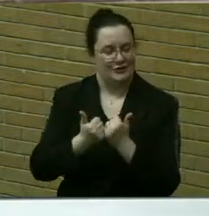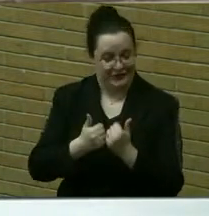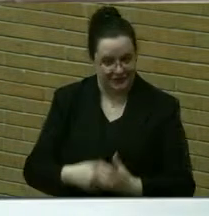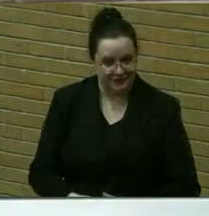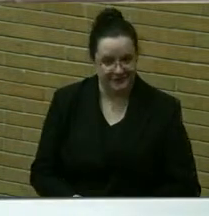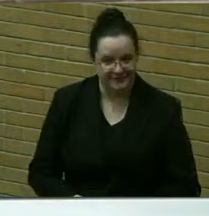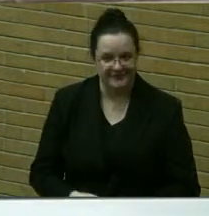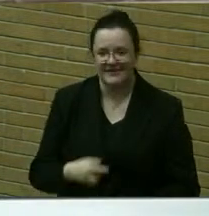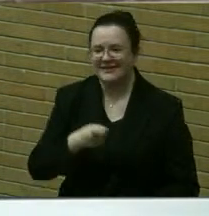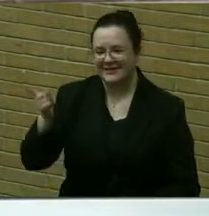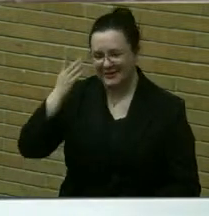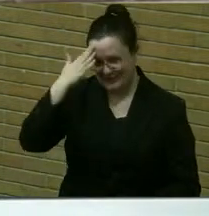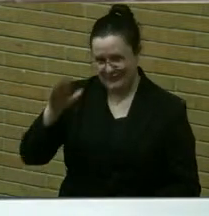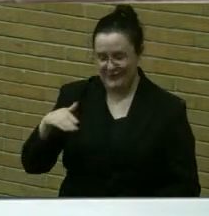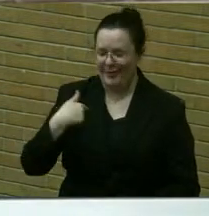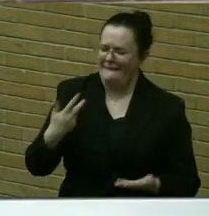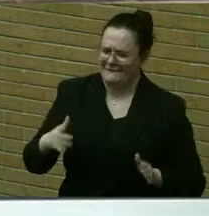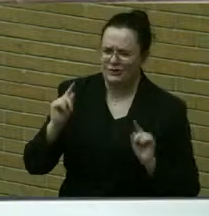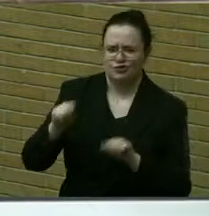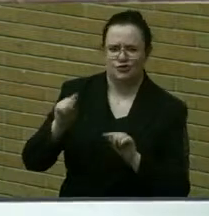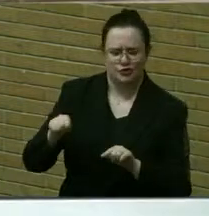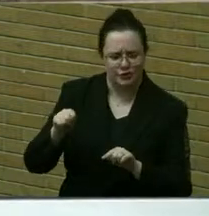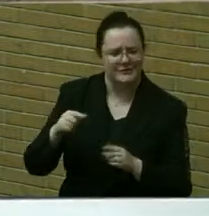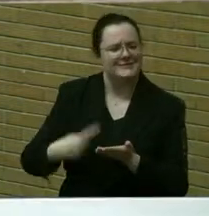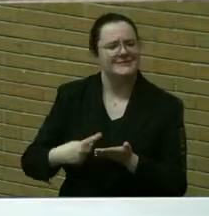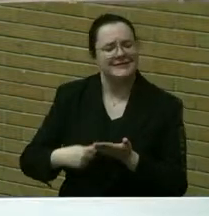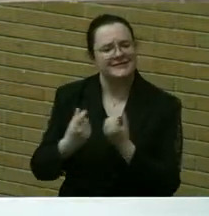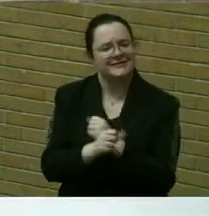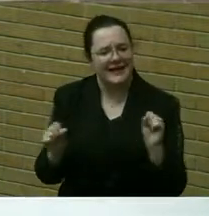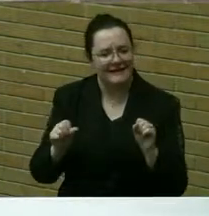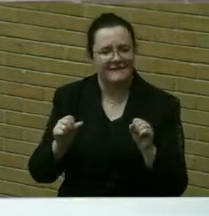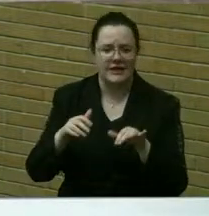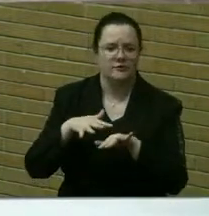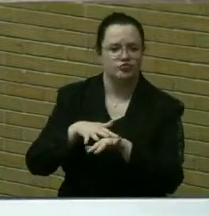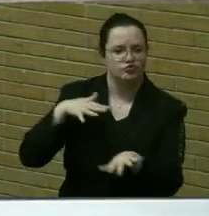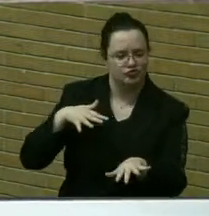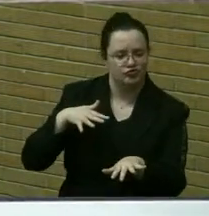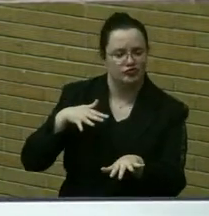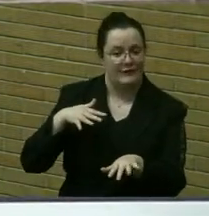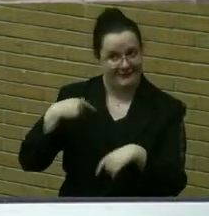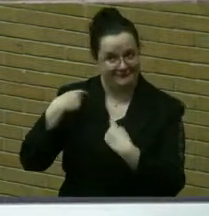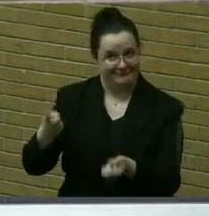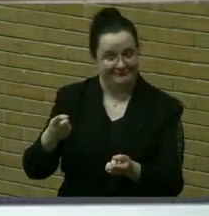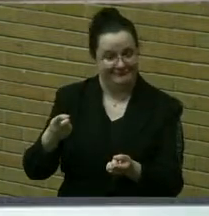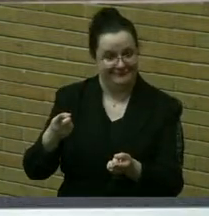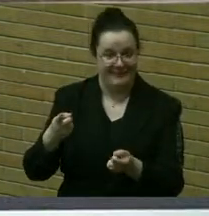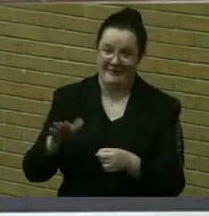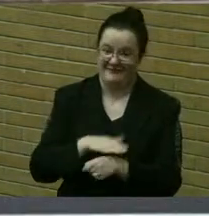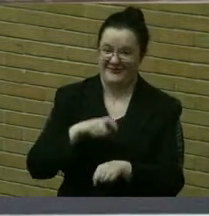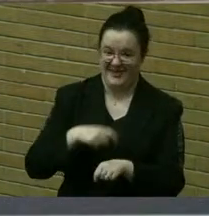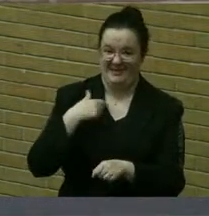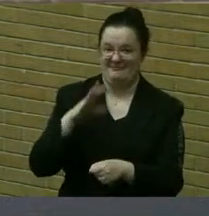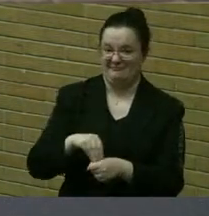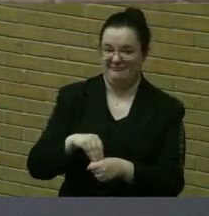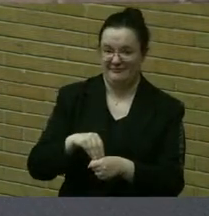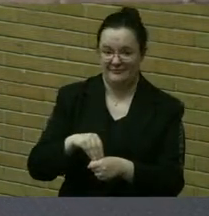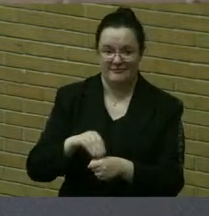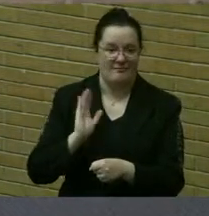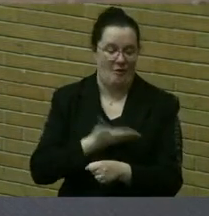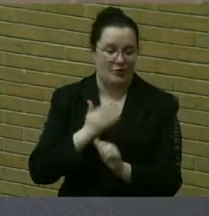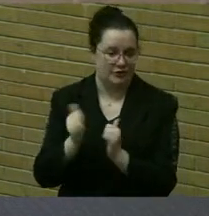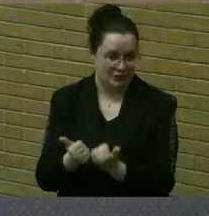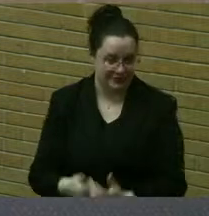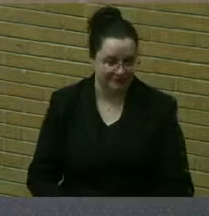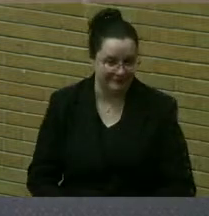that I've been here to talk about safety and traffic for pretty much the entire duration of that tenure. Recently,